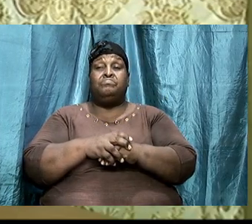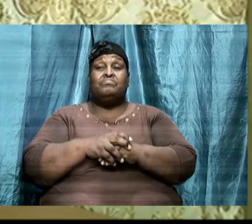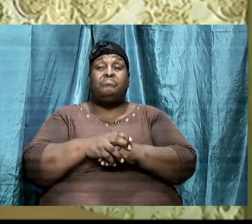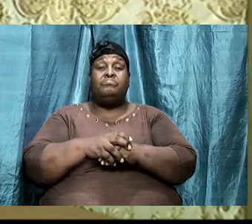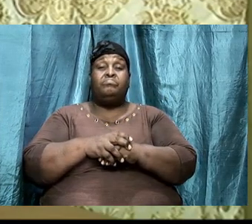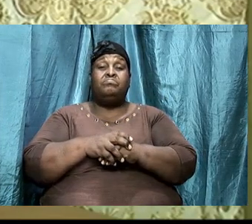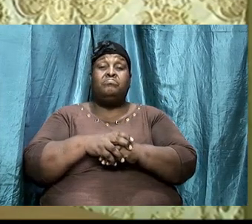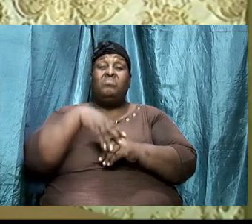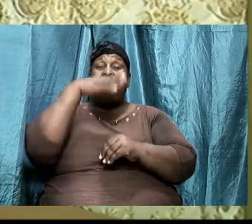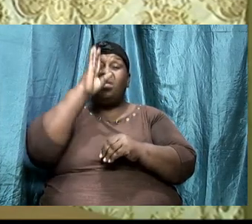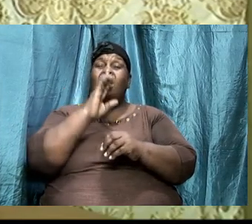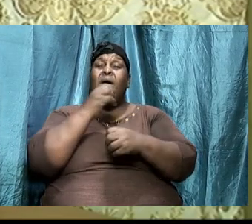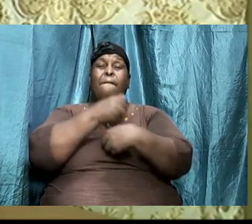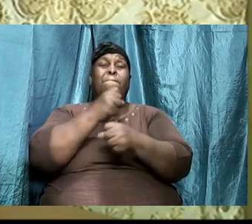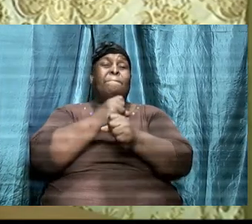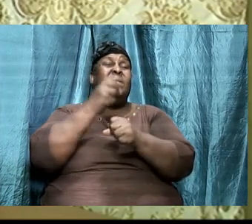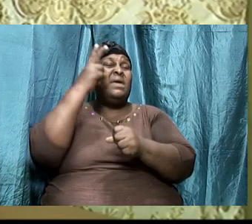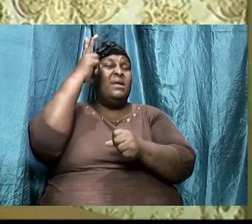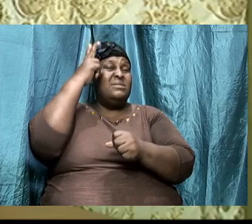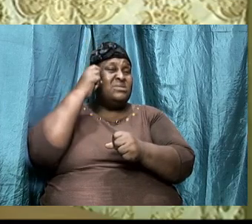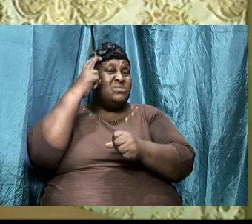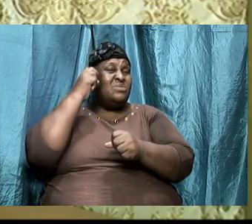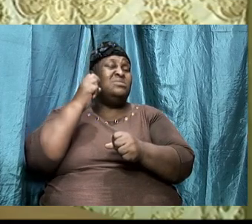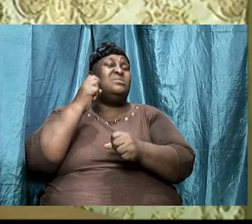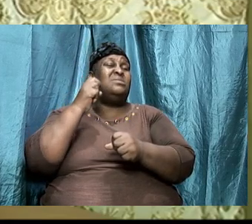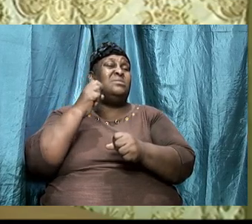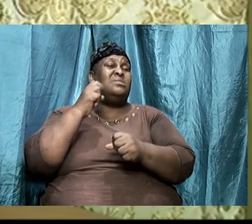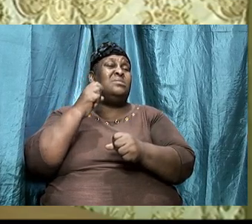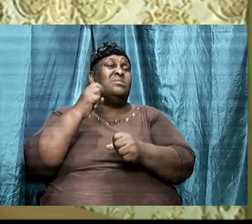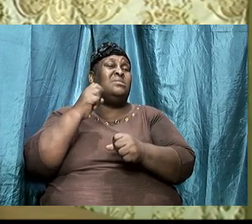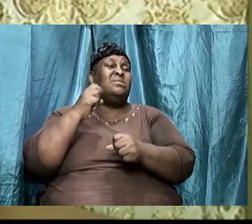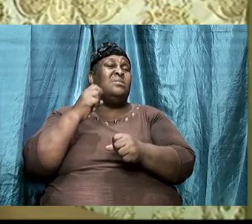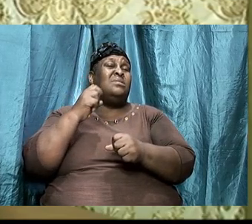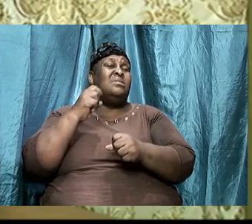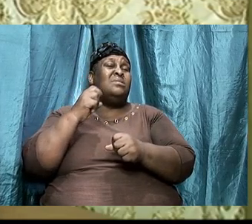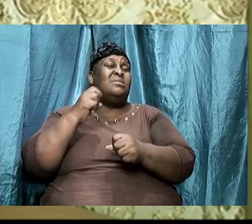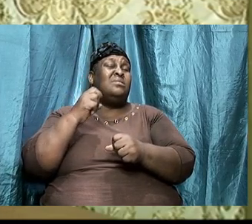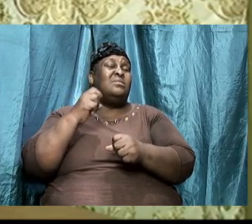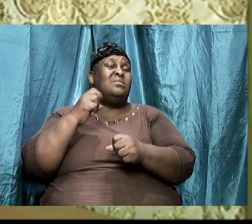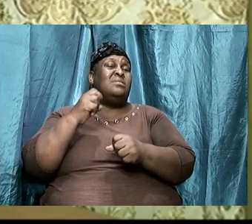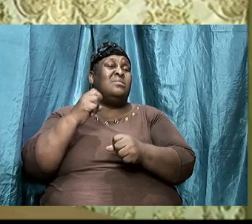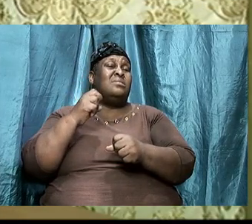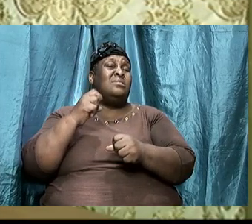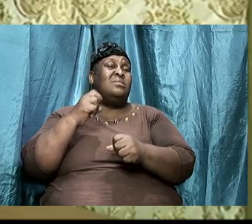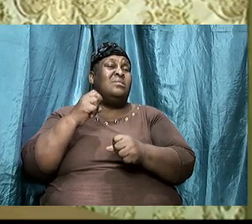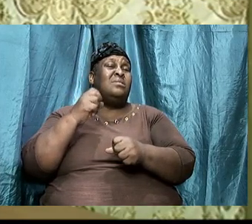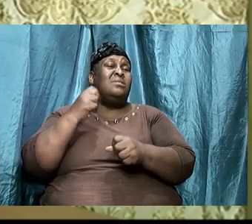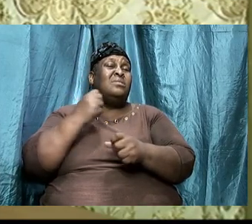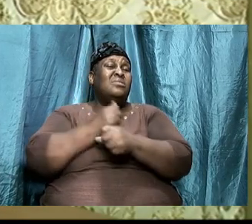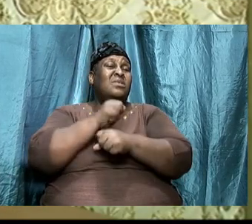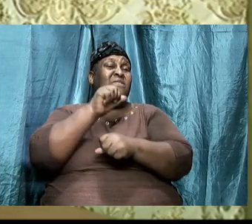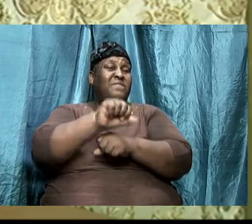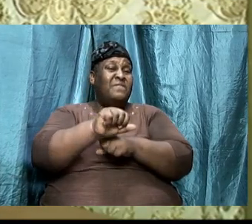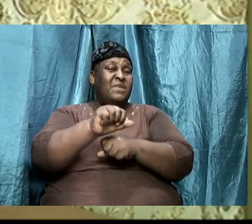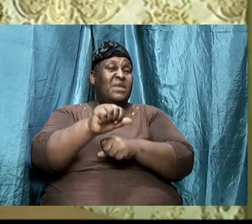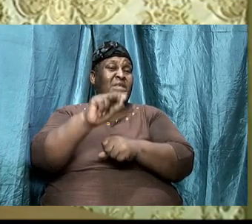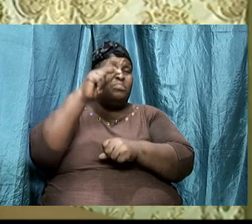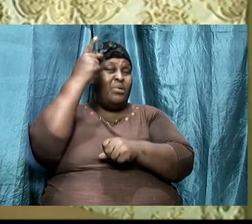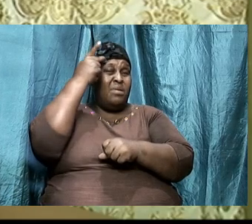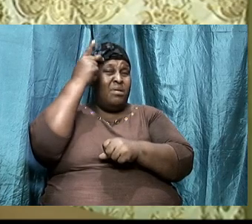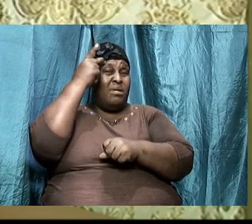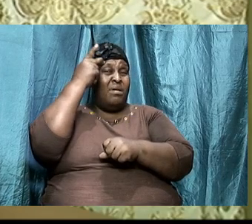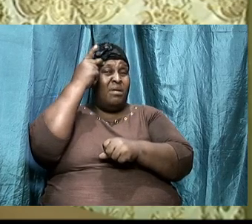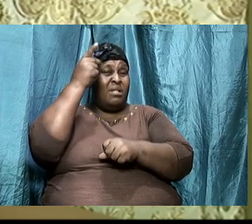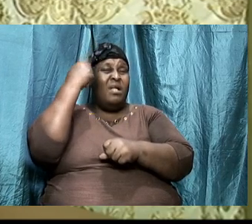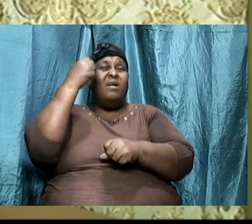God allows Satan to afflict Paul but God's purpose was to keep him humble and to demonstrate his